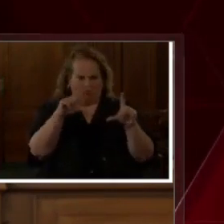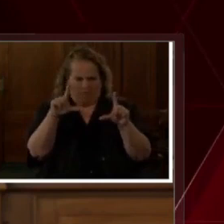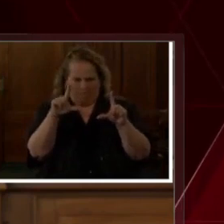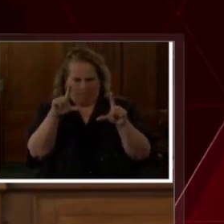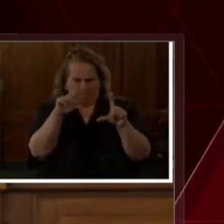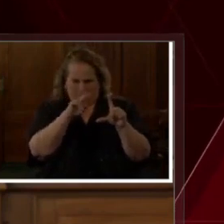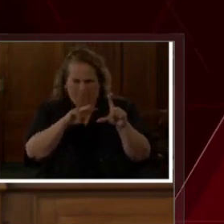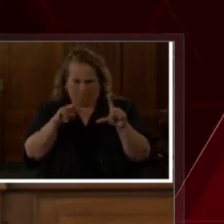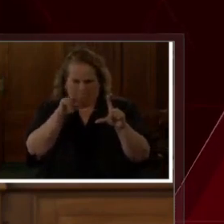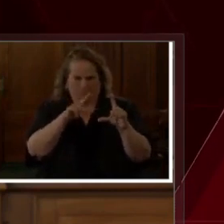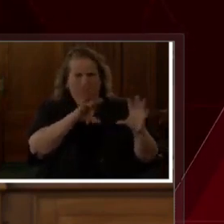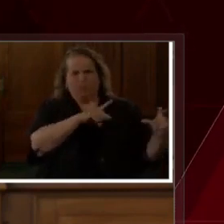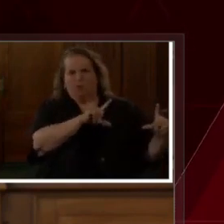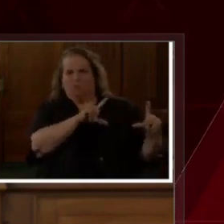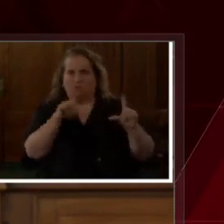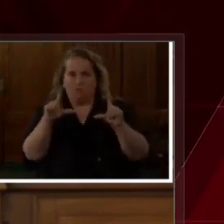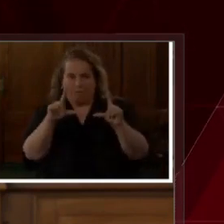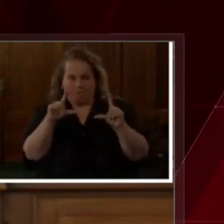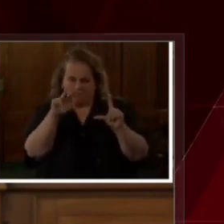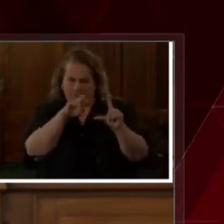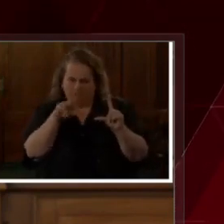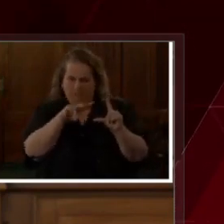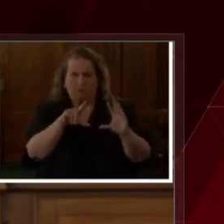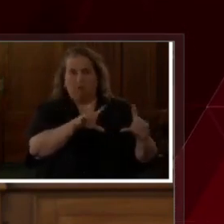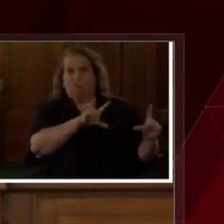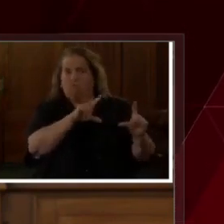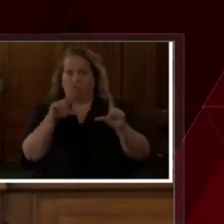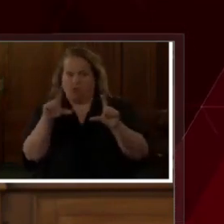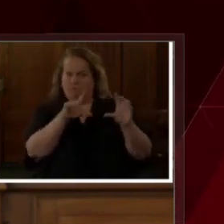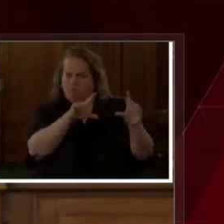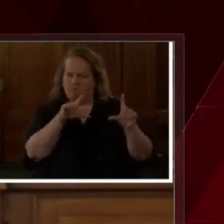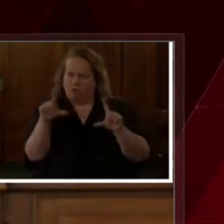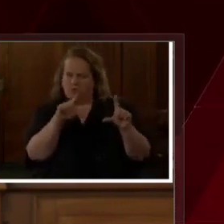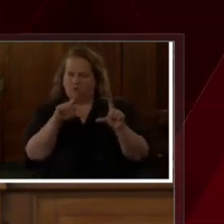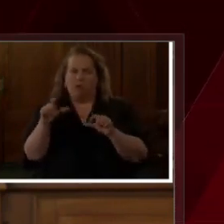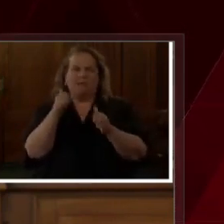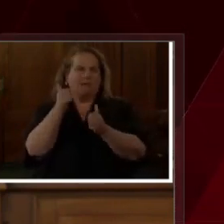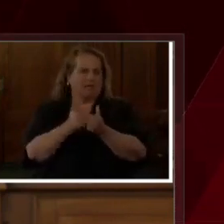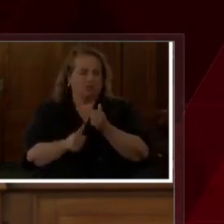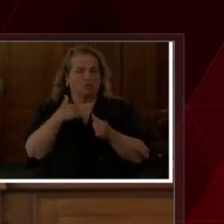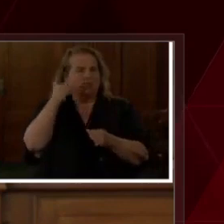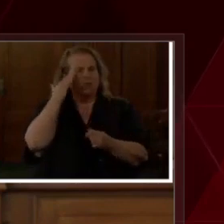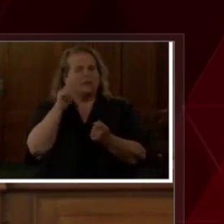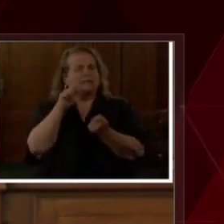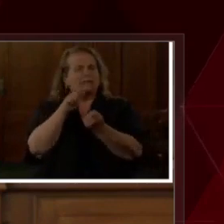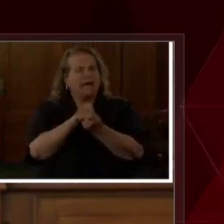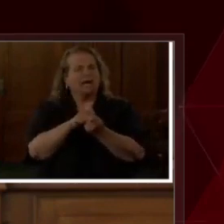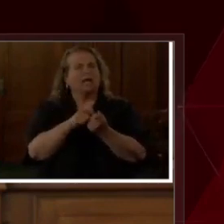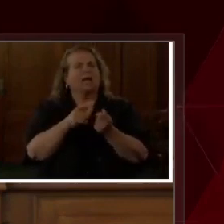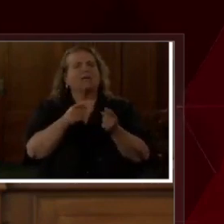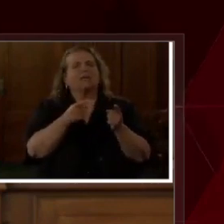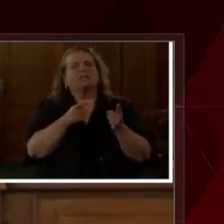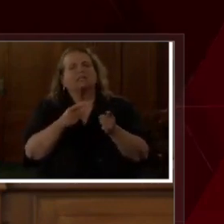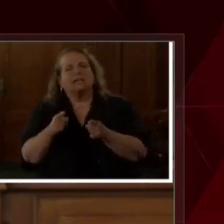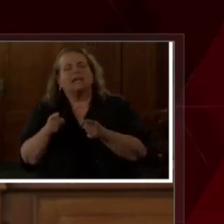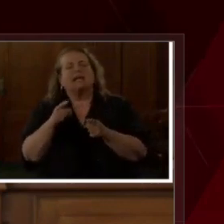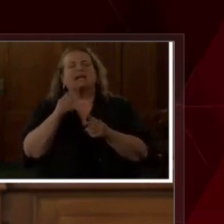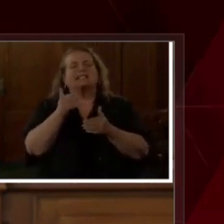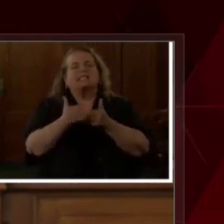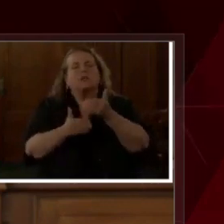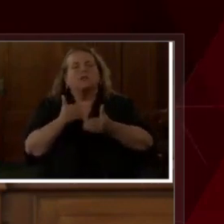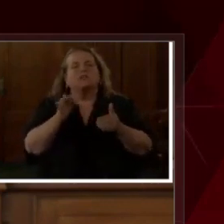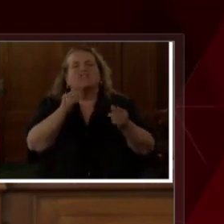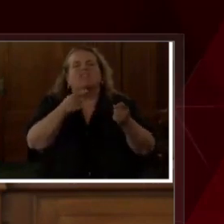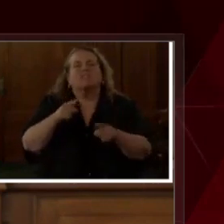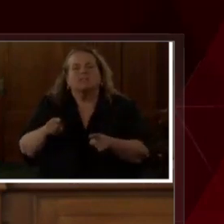get a better indication of exactly what the sequence of our events. And, in fact, we hope to go through a very laborious practice